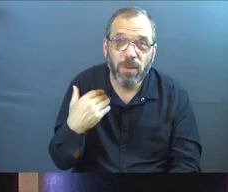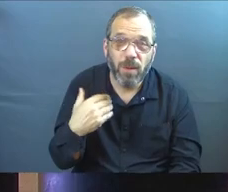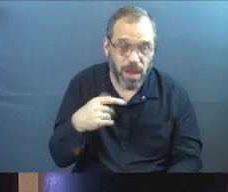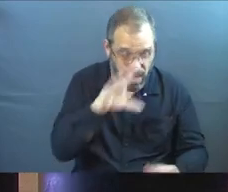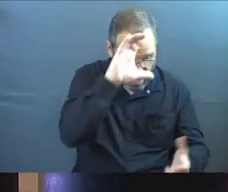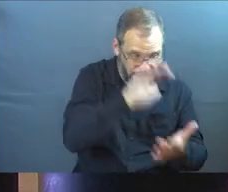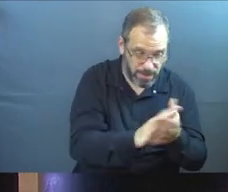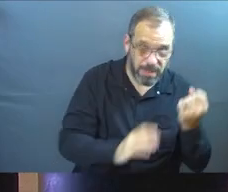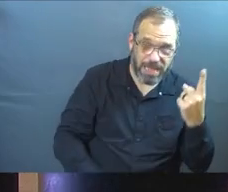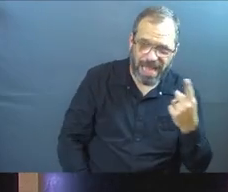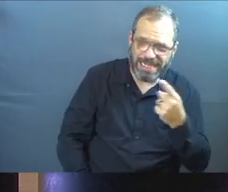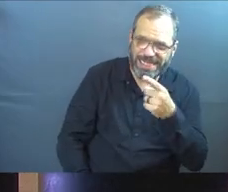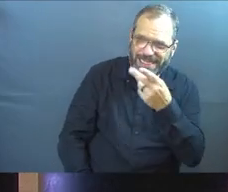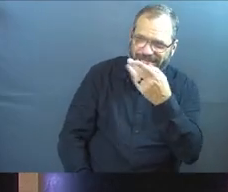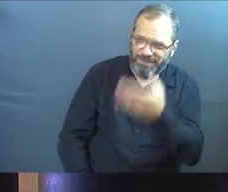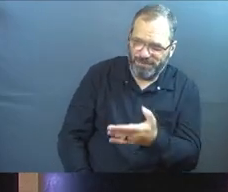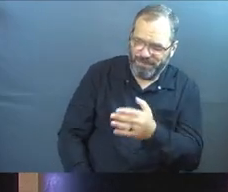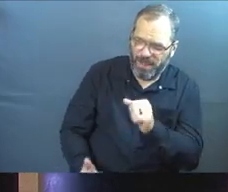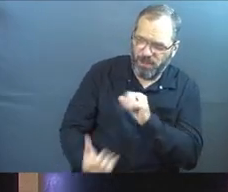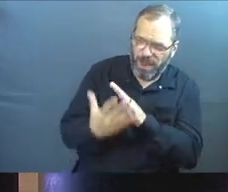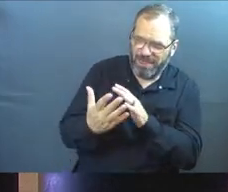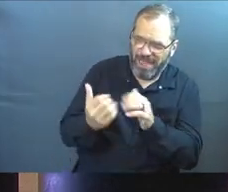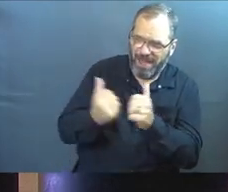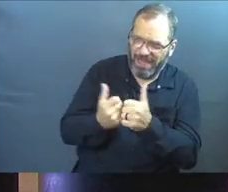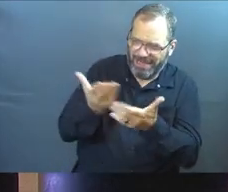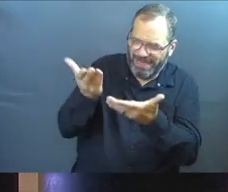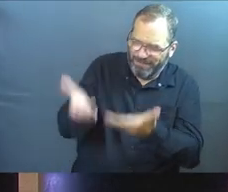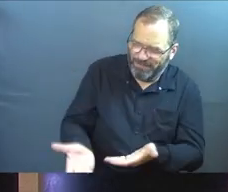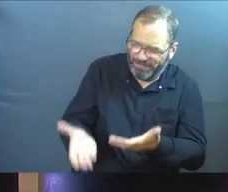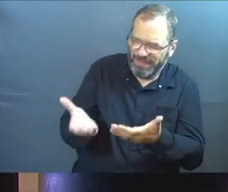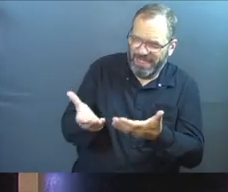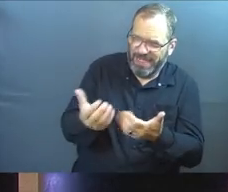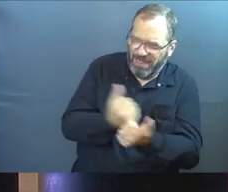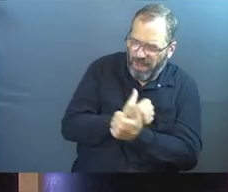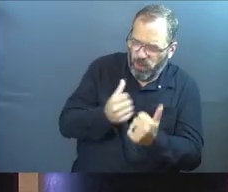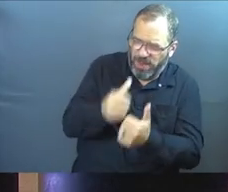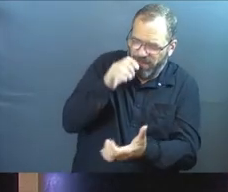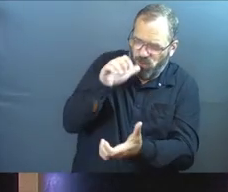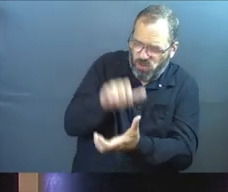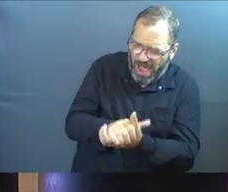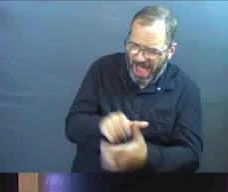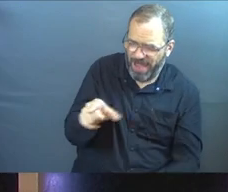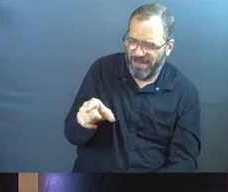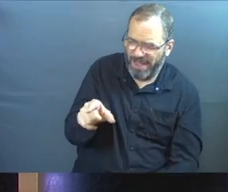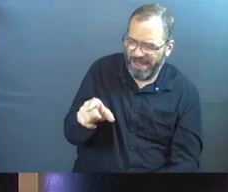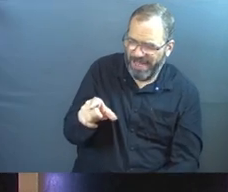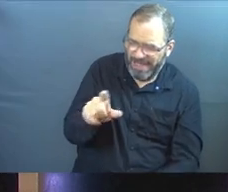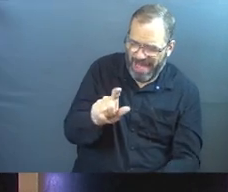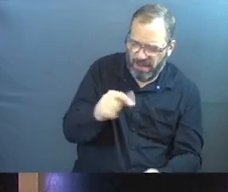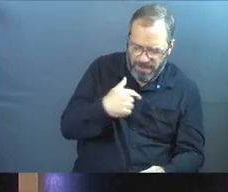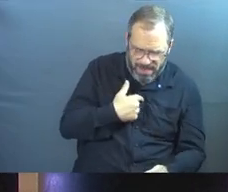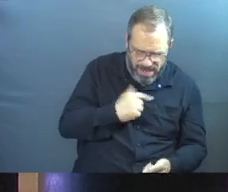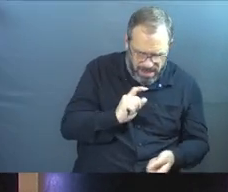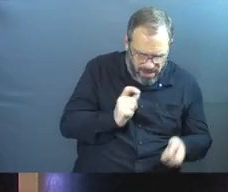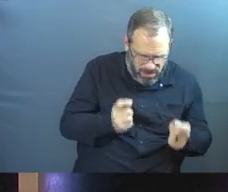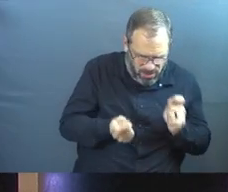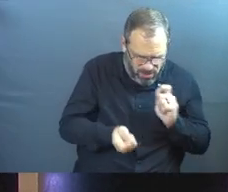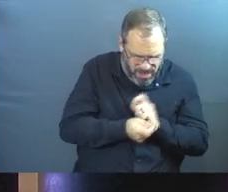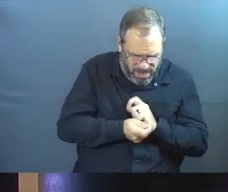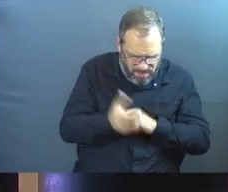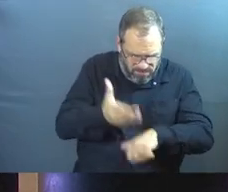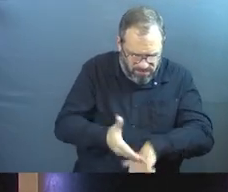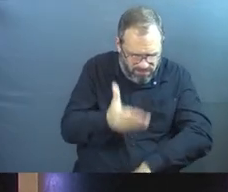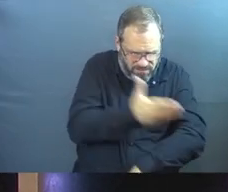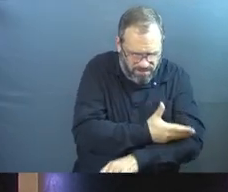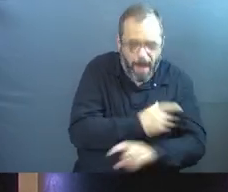understand that there's something about the presence of this character and love with them that has changed them for the